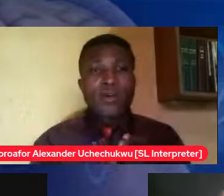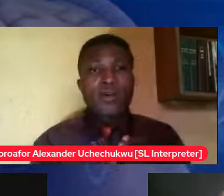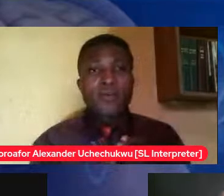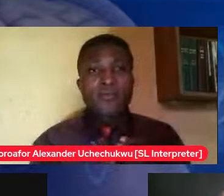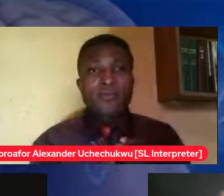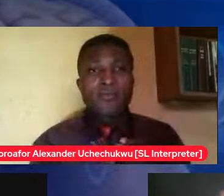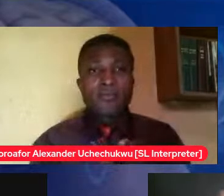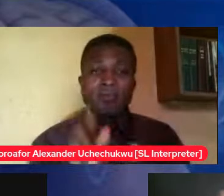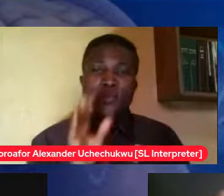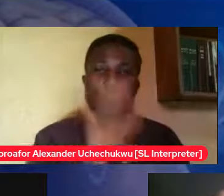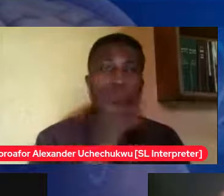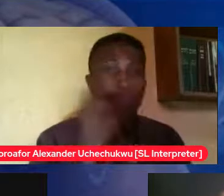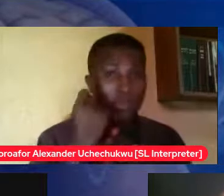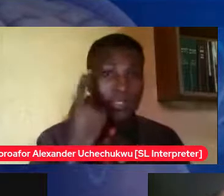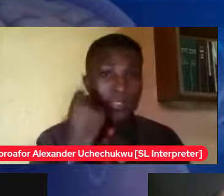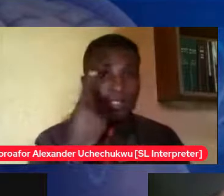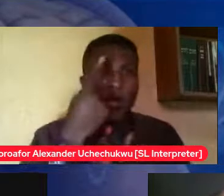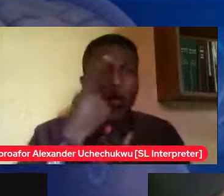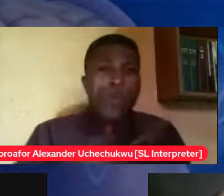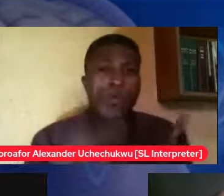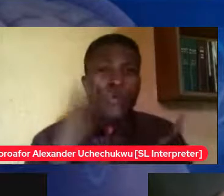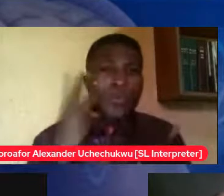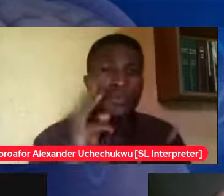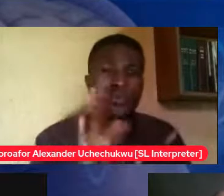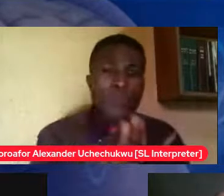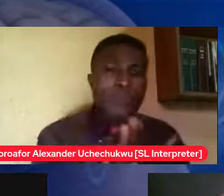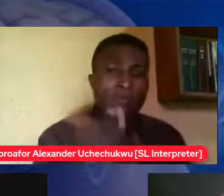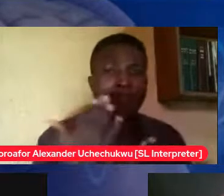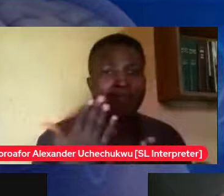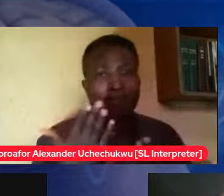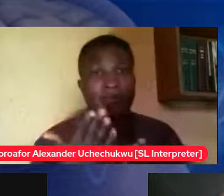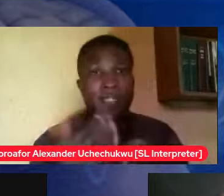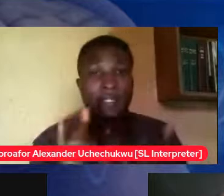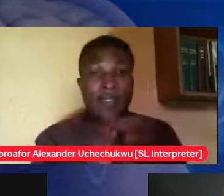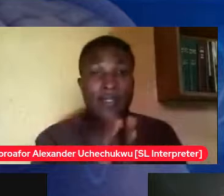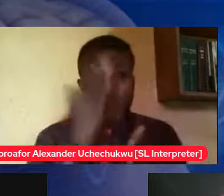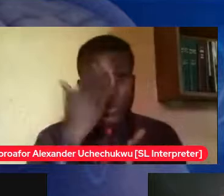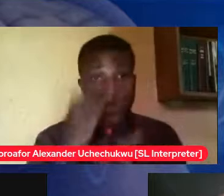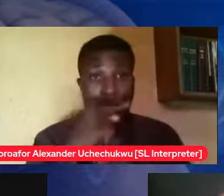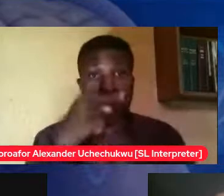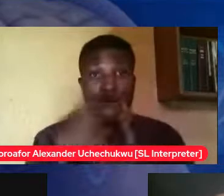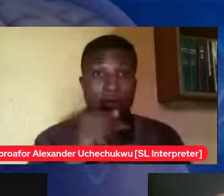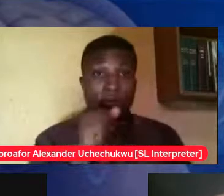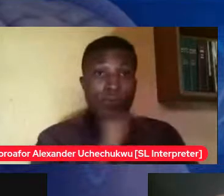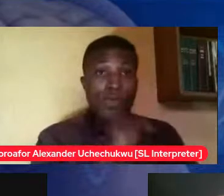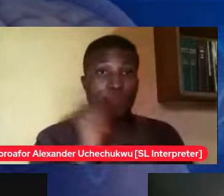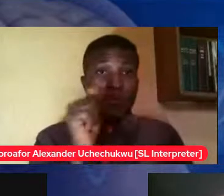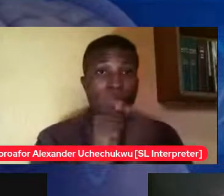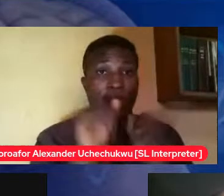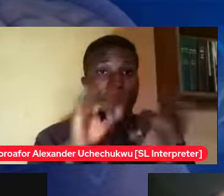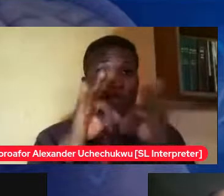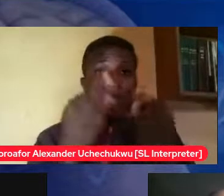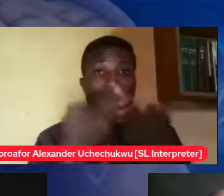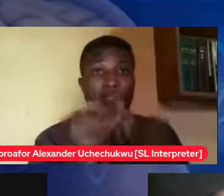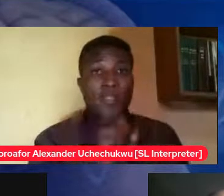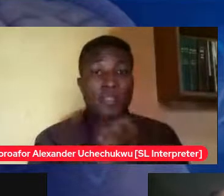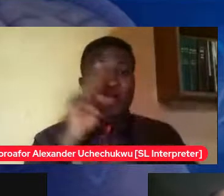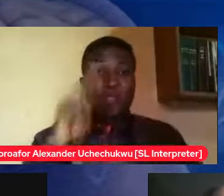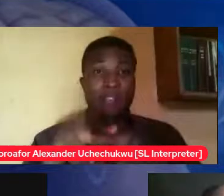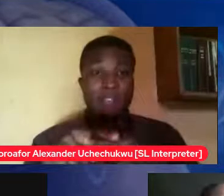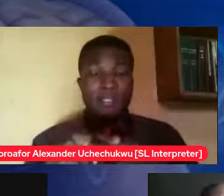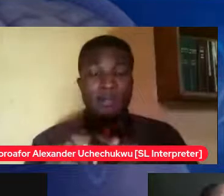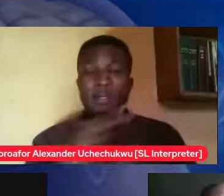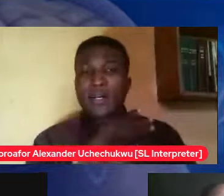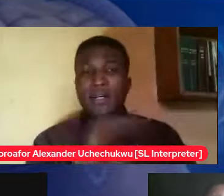that's why when i'm speaking to parents today when i'm working with families and i'm helping them i sit them down and i say you know what it's not about my child needs to go to school